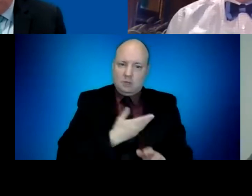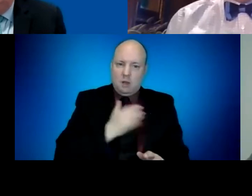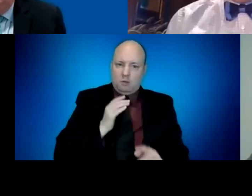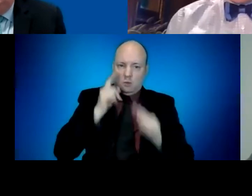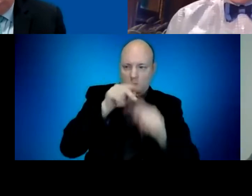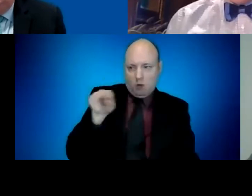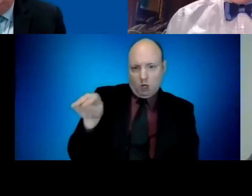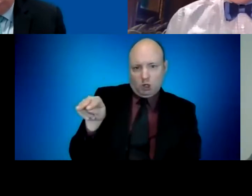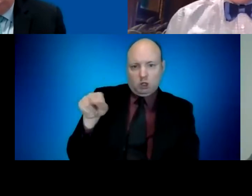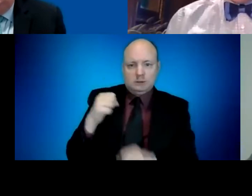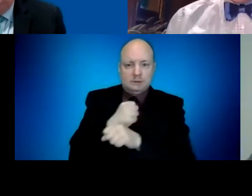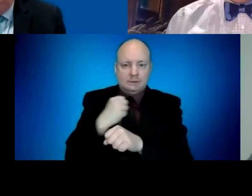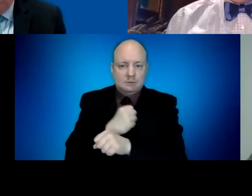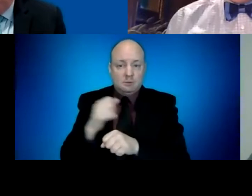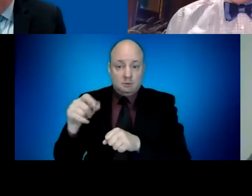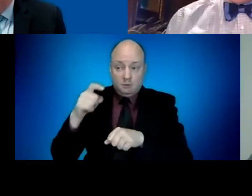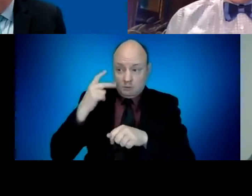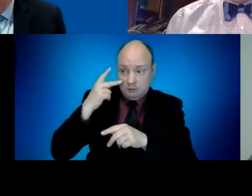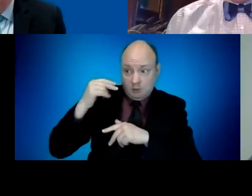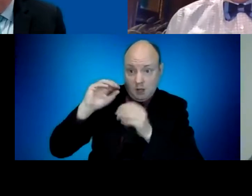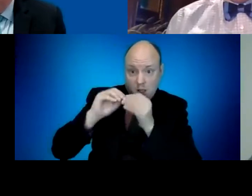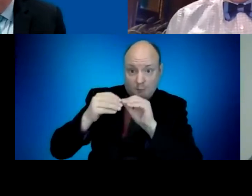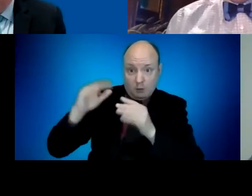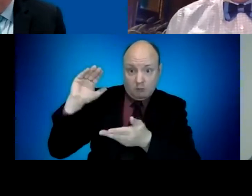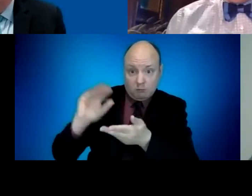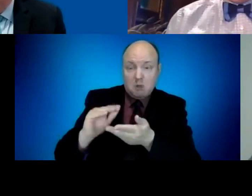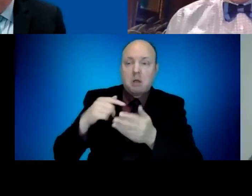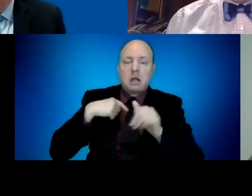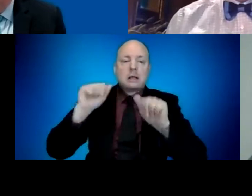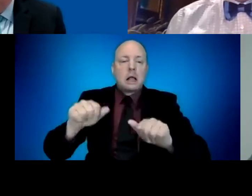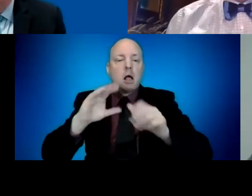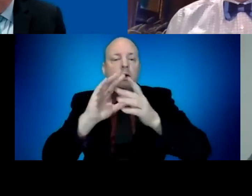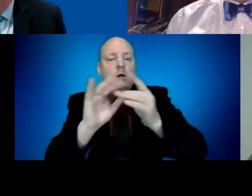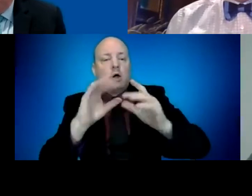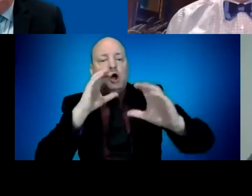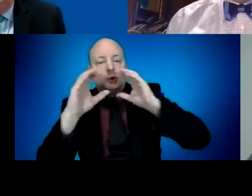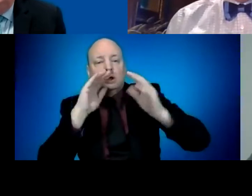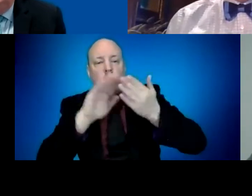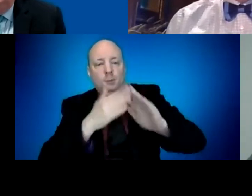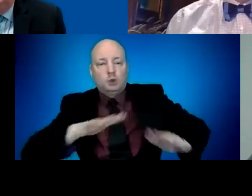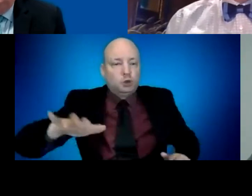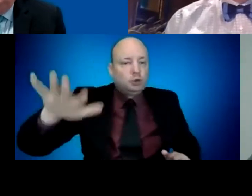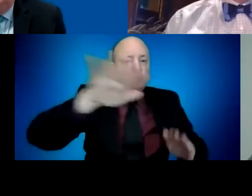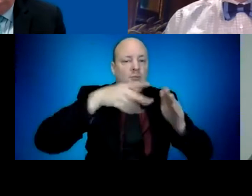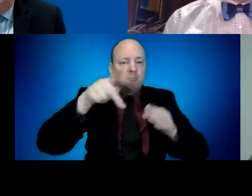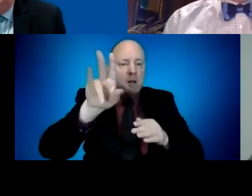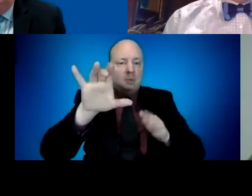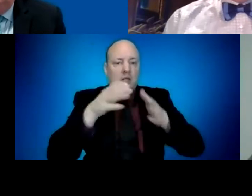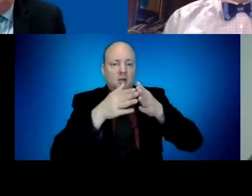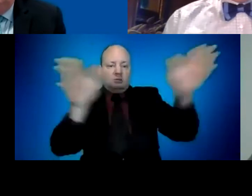events with low risk for the people participating in those events, as well as the spectators who want to come watch them.